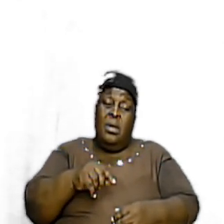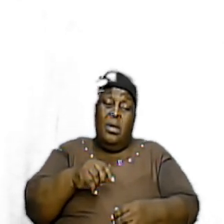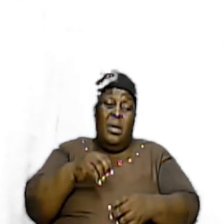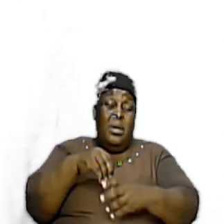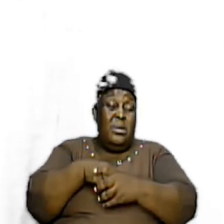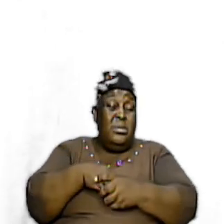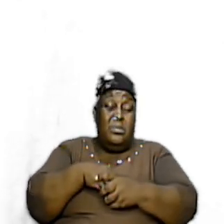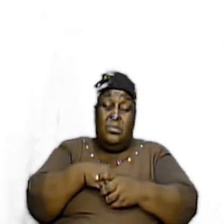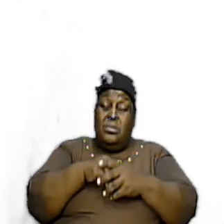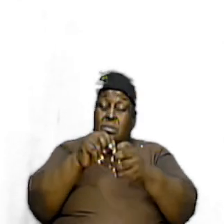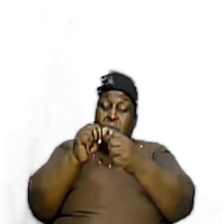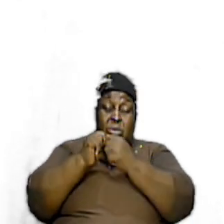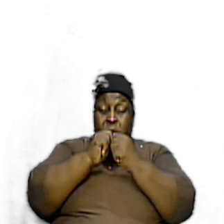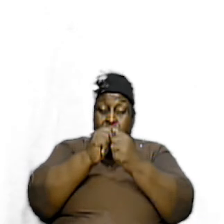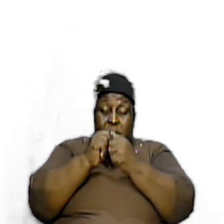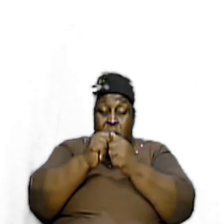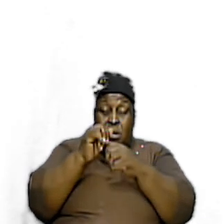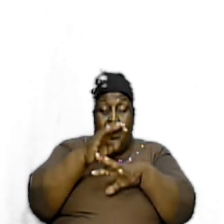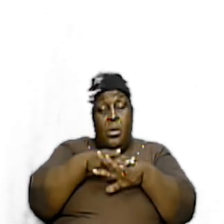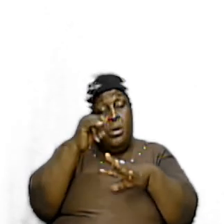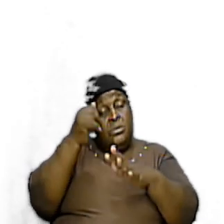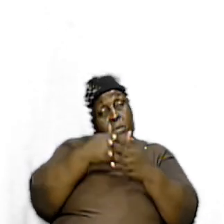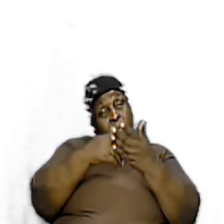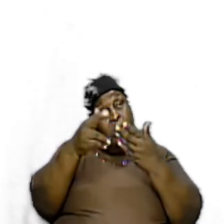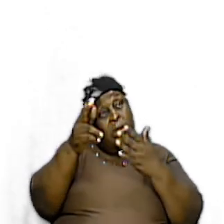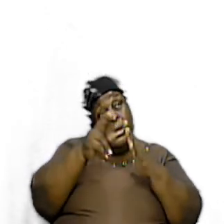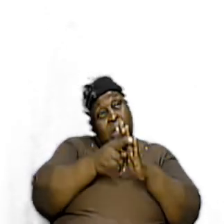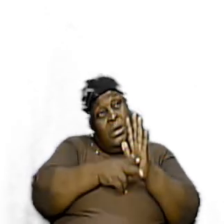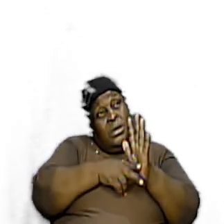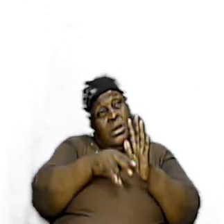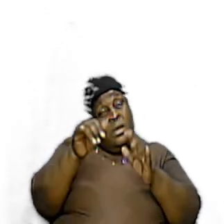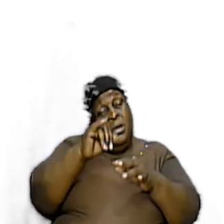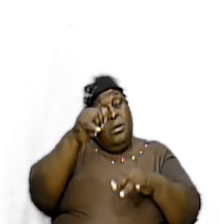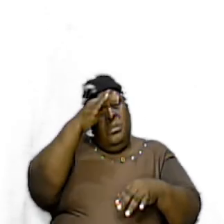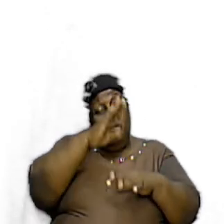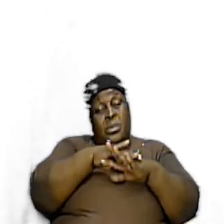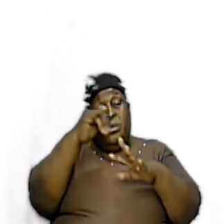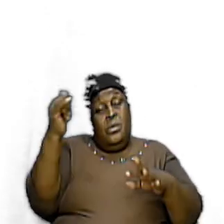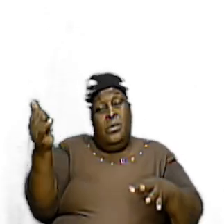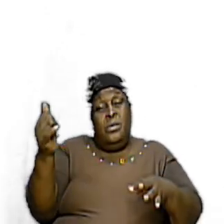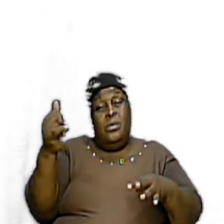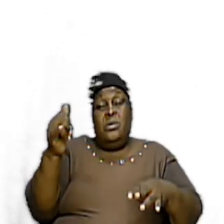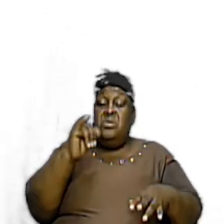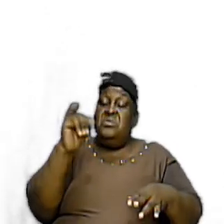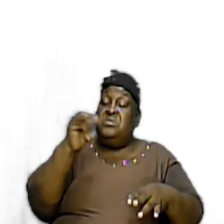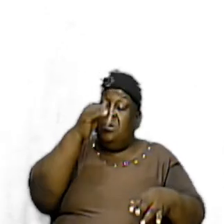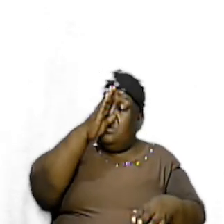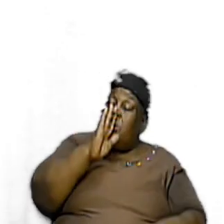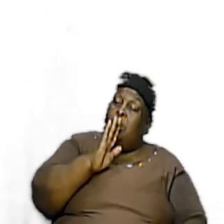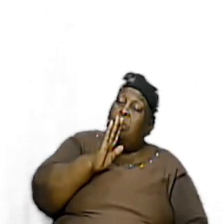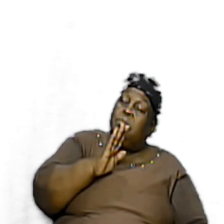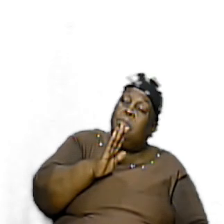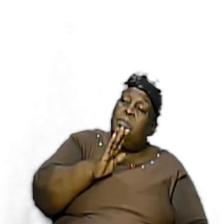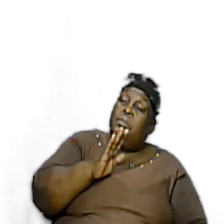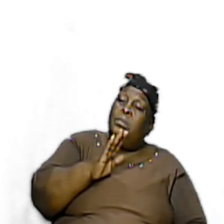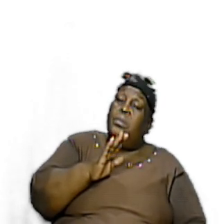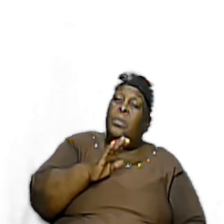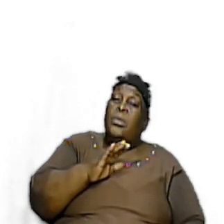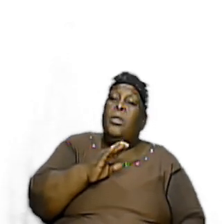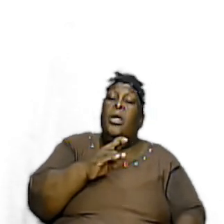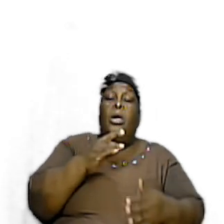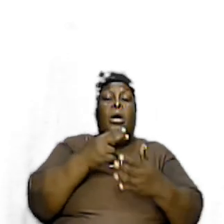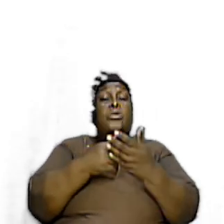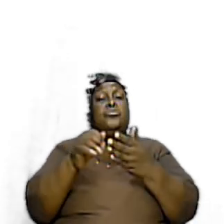And the call To holiness Is the same call Because it is The same God And His